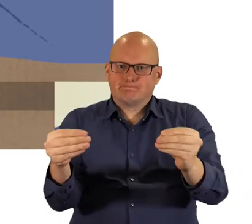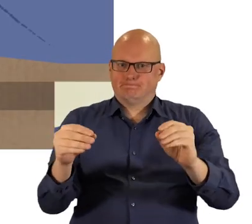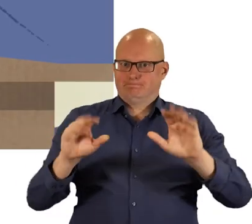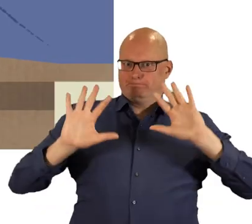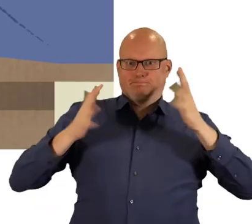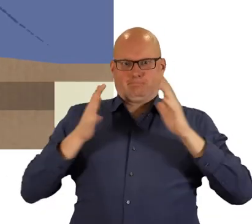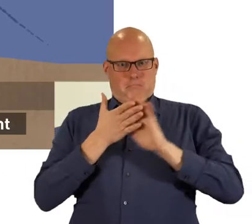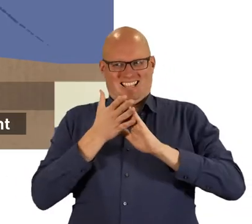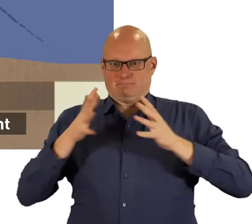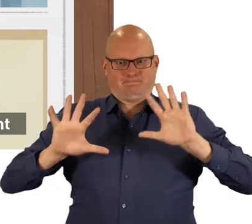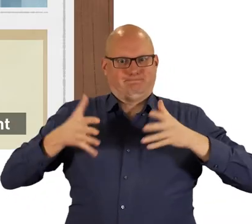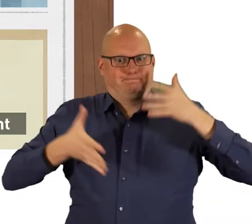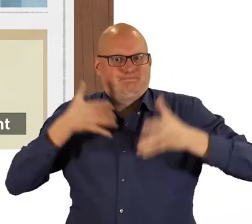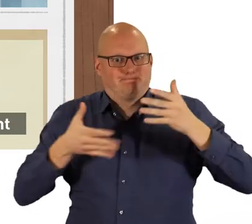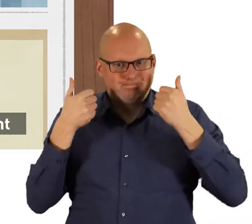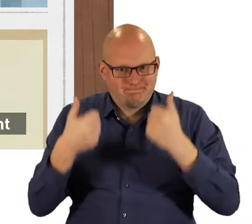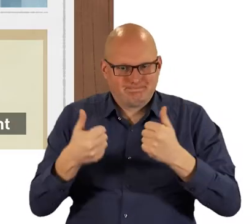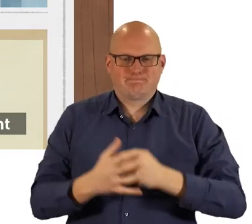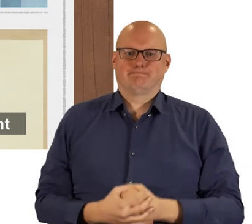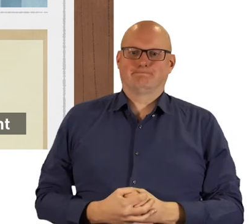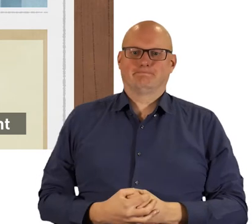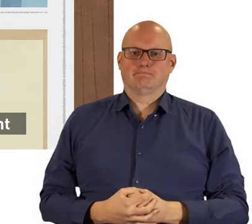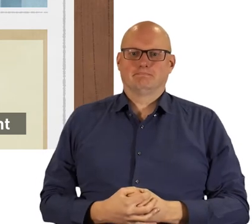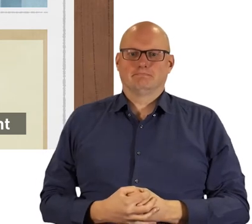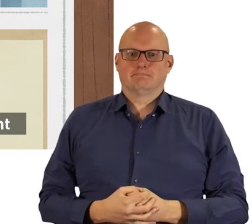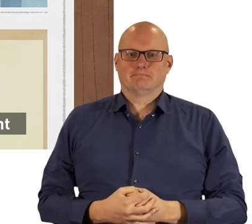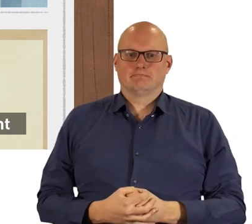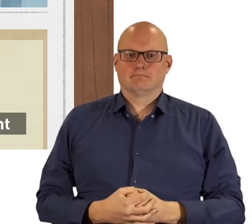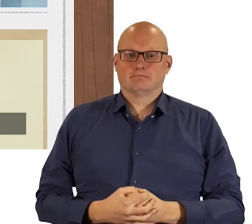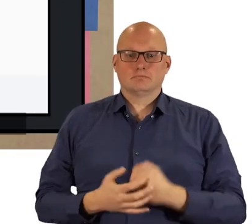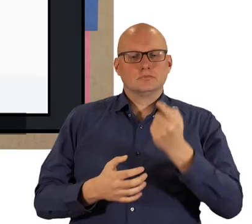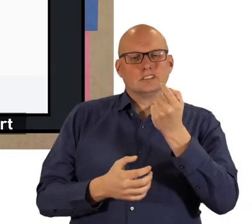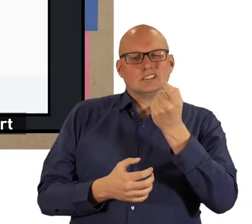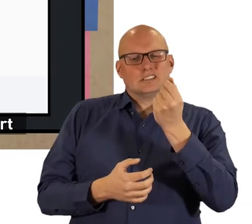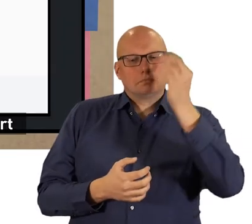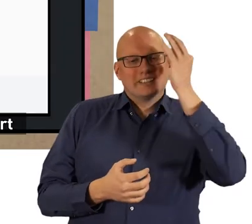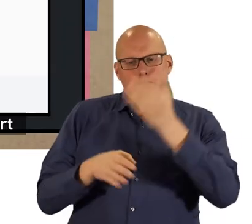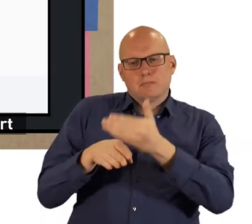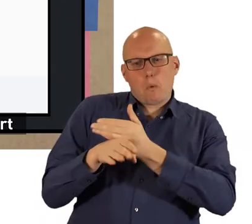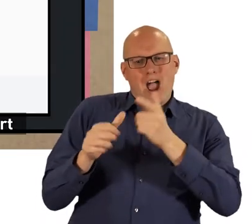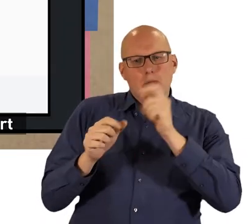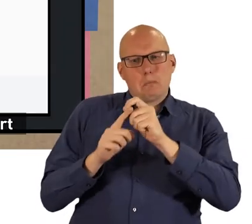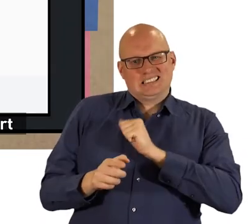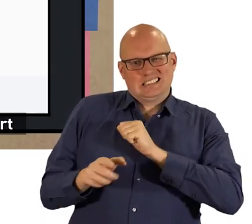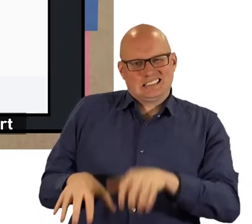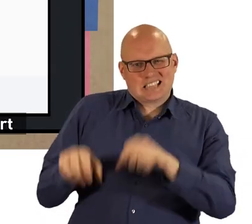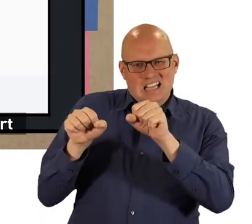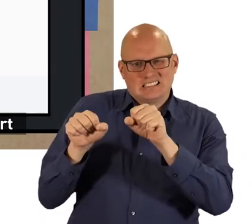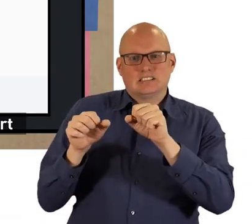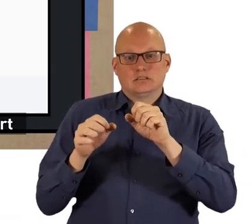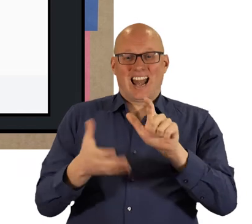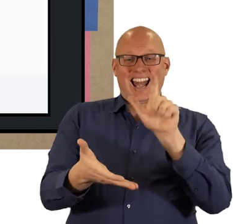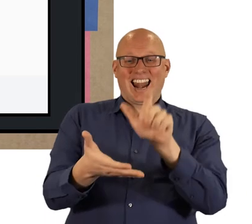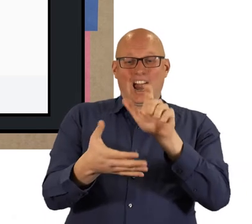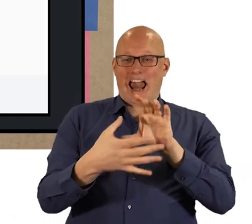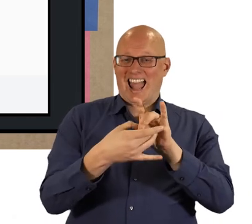prop it up and leave your hands free for something more important a couple of minutes before your appointment is